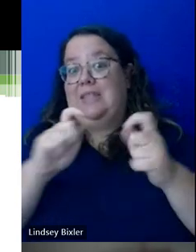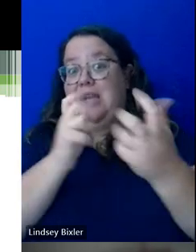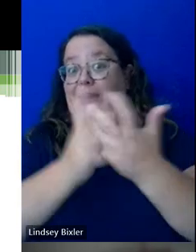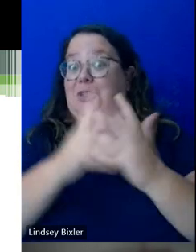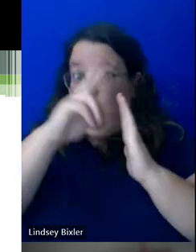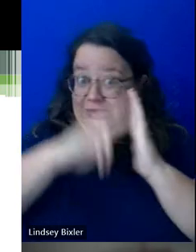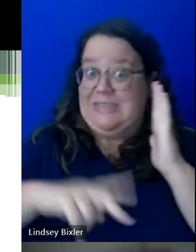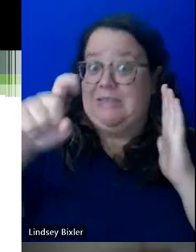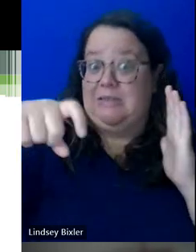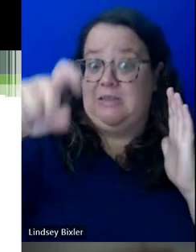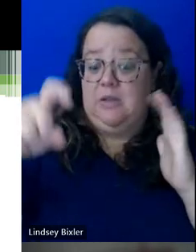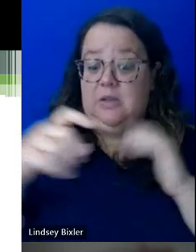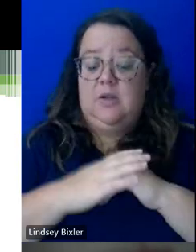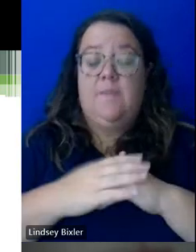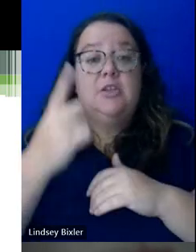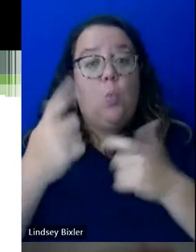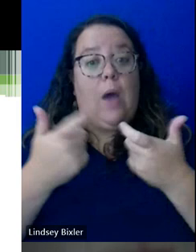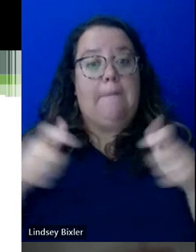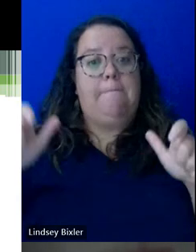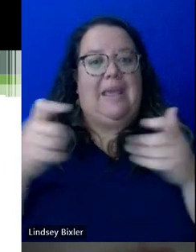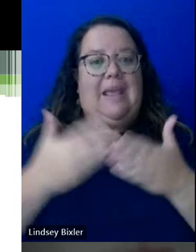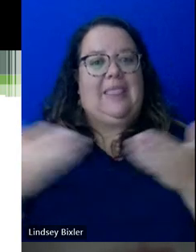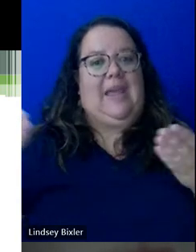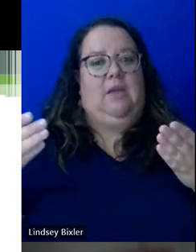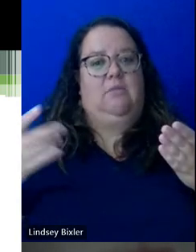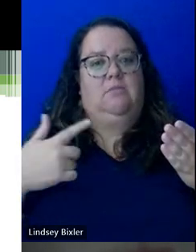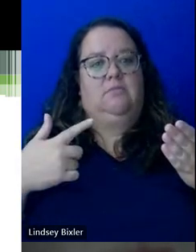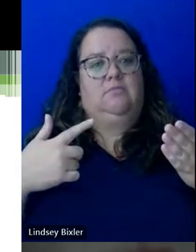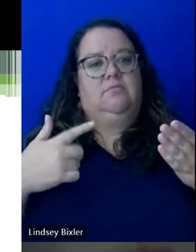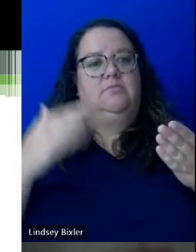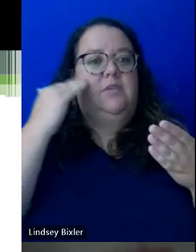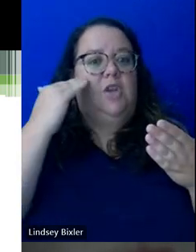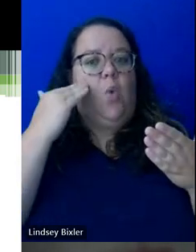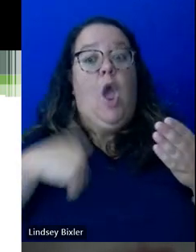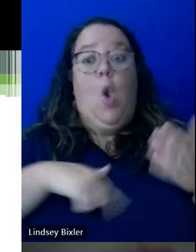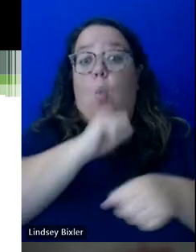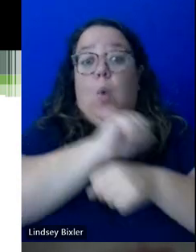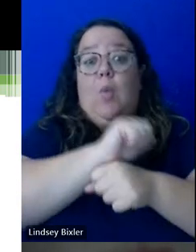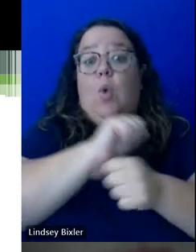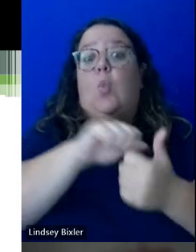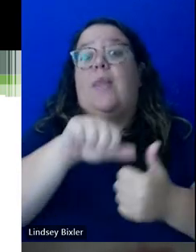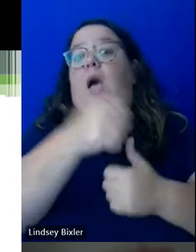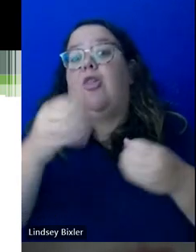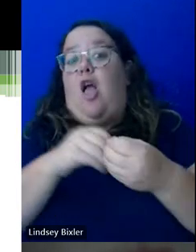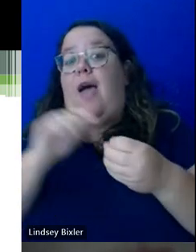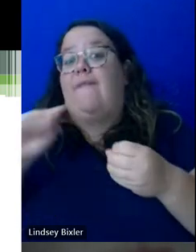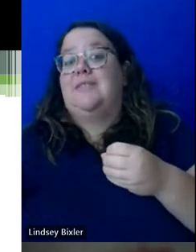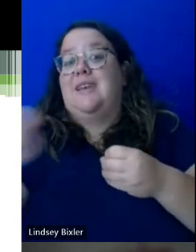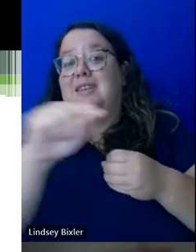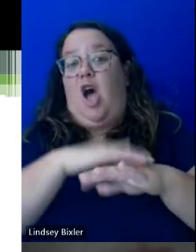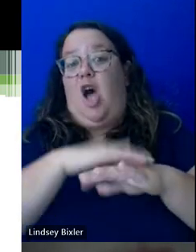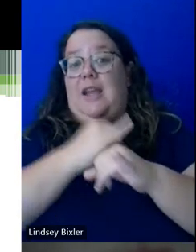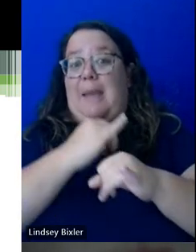And this is one of the biggest things that, you know, and we work with other offices on campus about it as well,